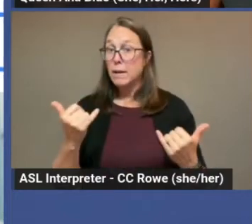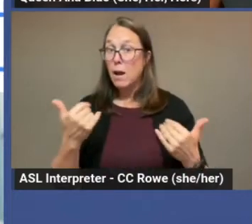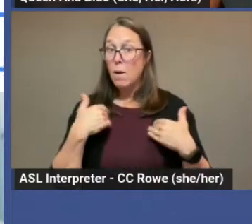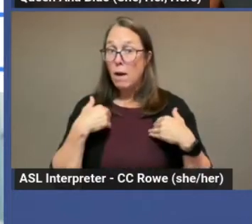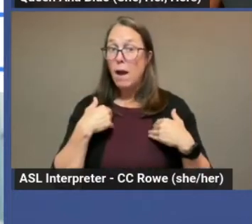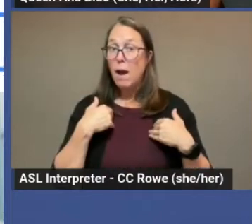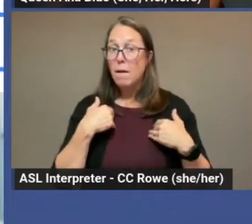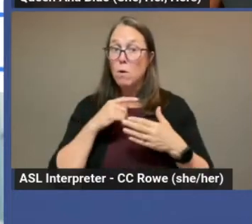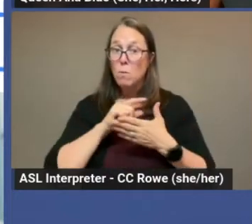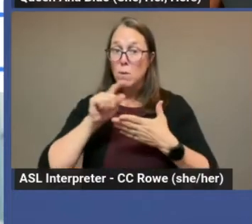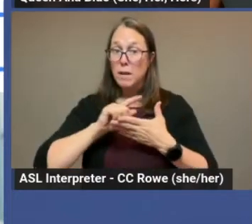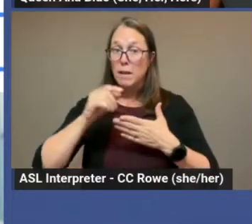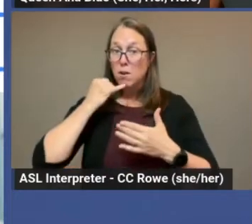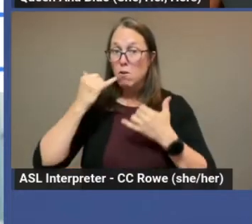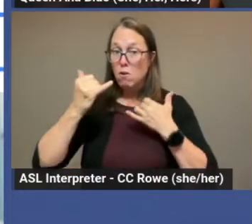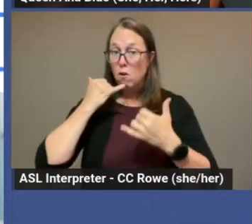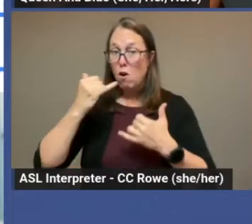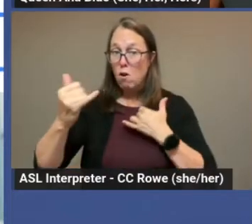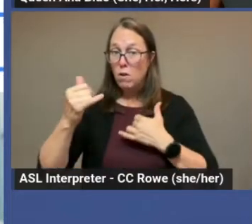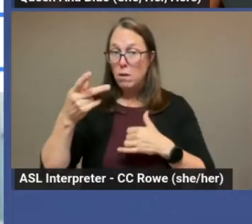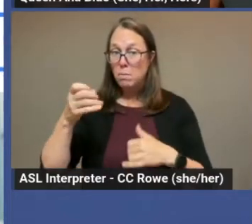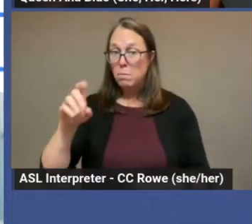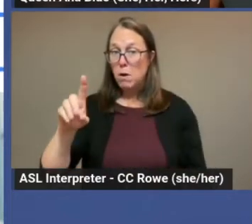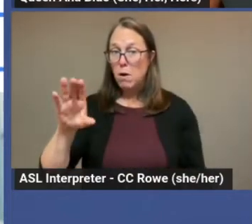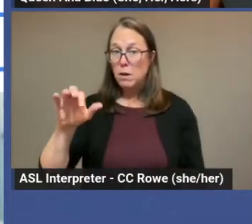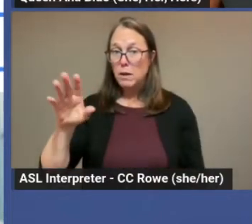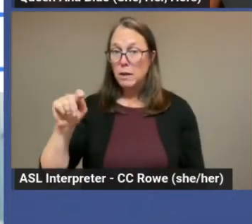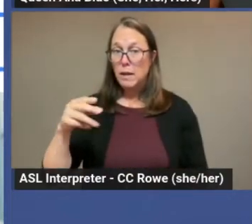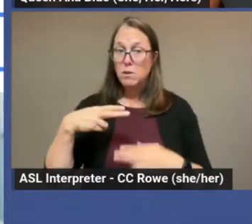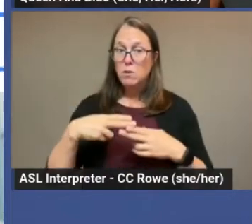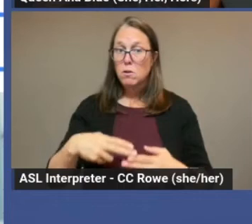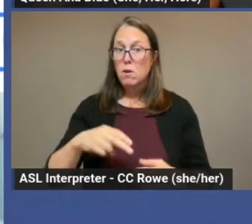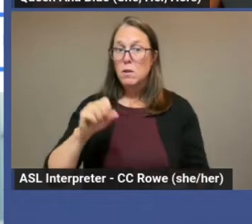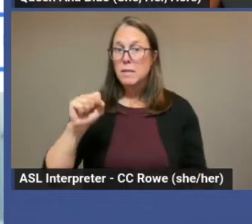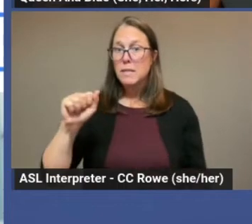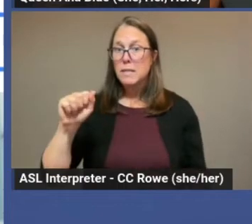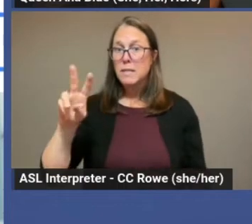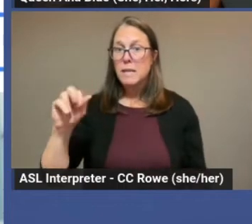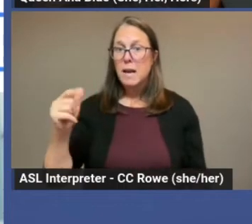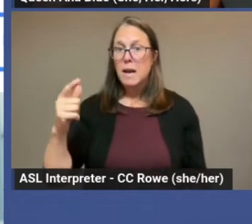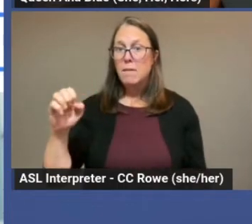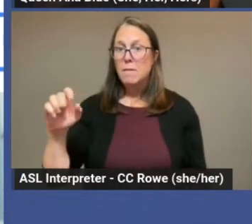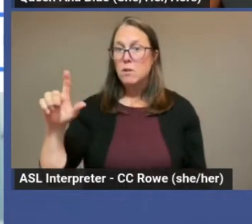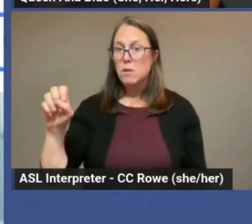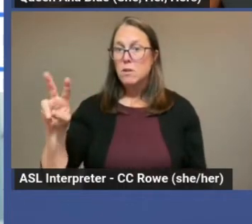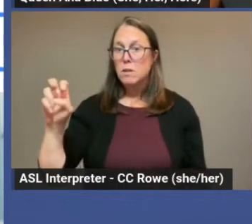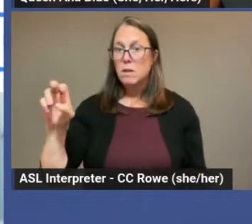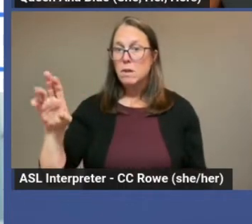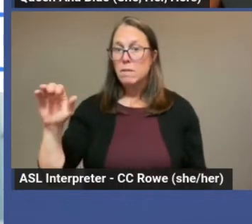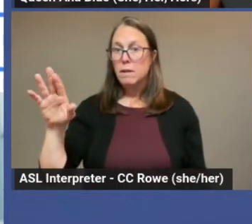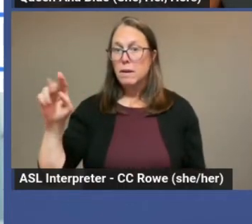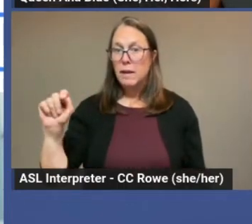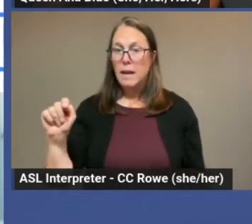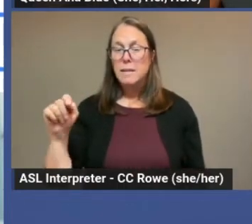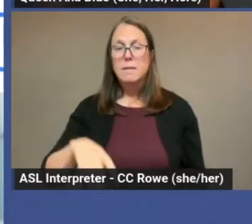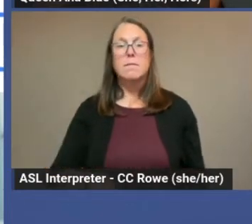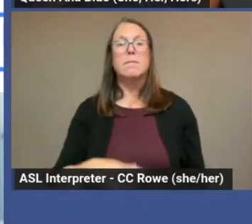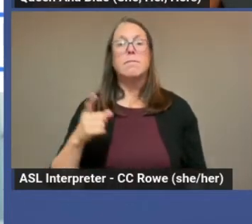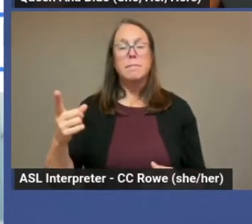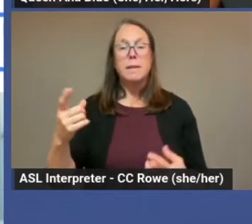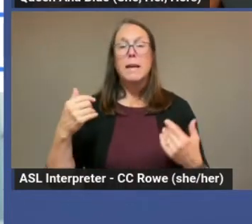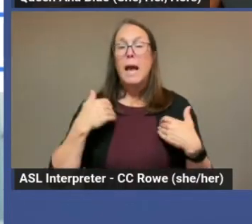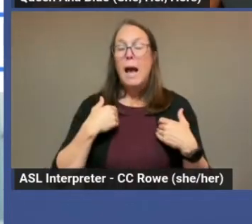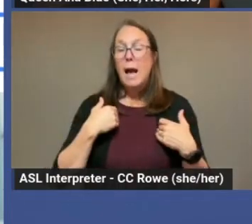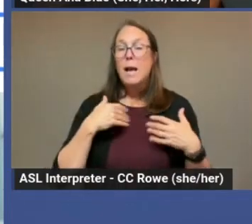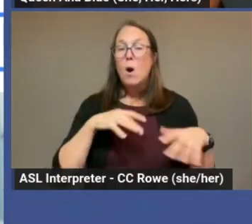podcast that he started in 2006 called Savage Lovecast, kind of off the name Savage Love. He hosts Hump,